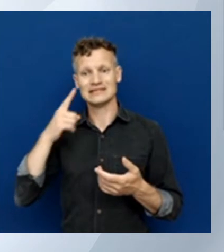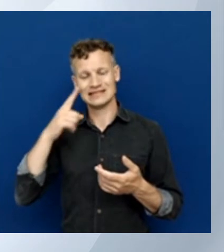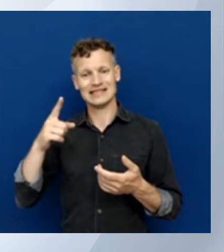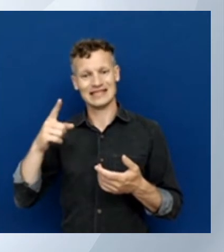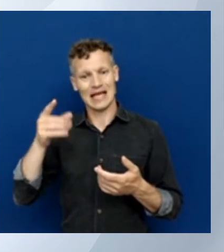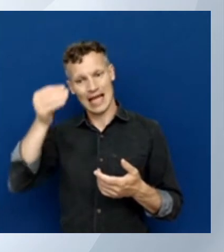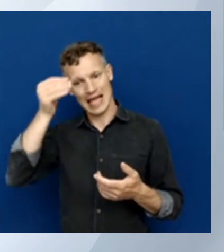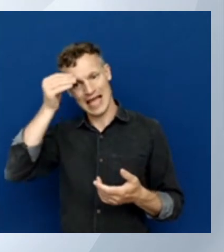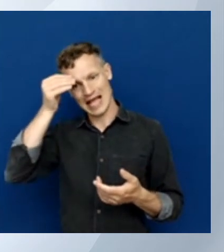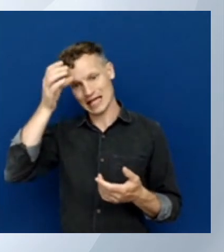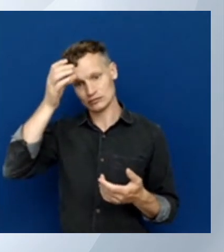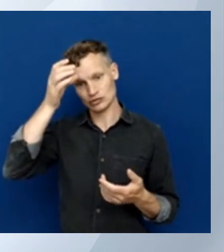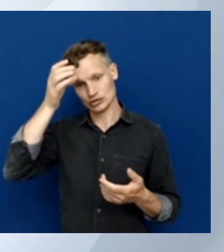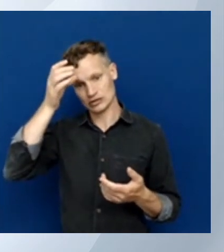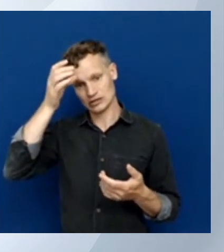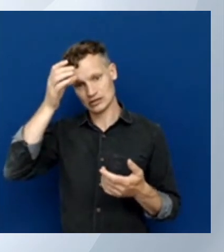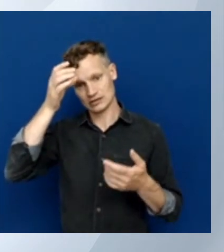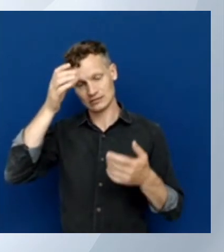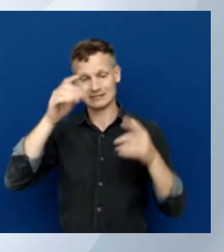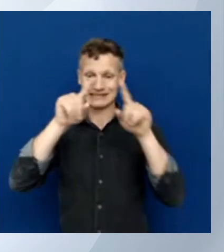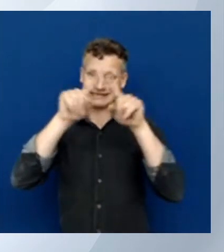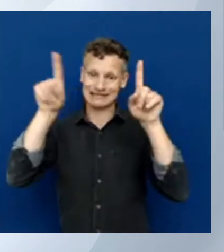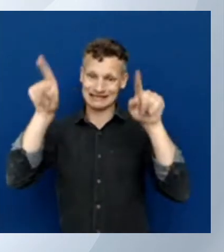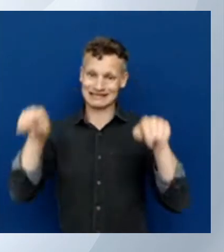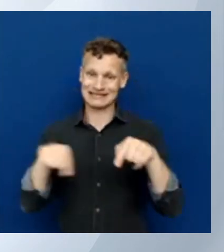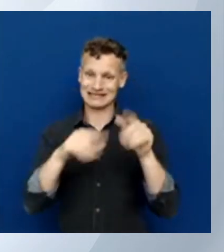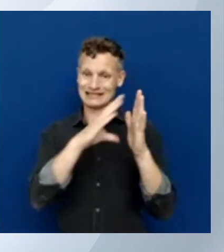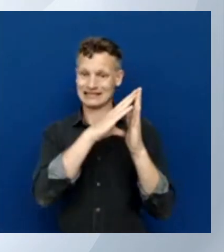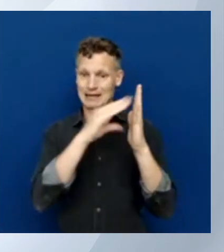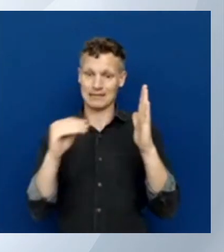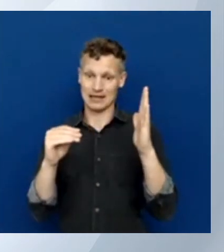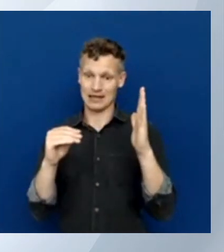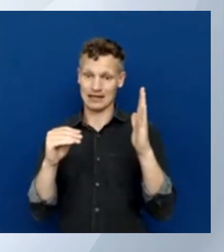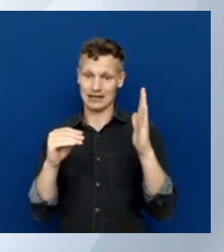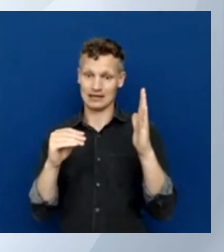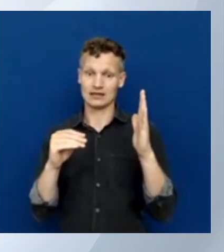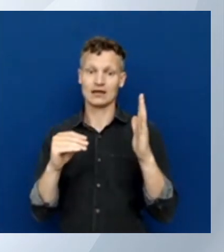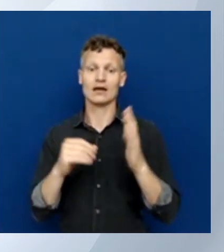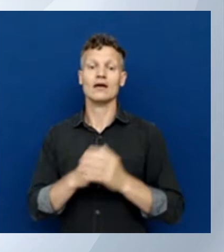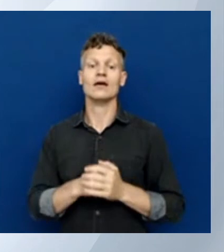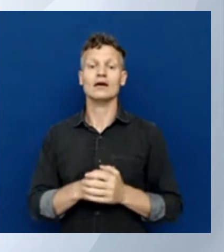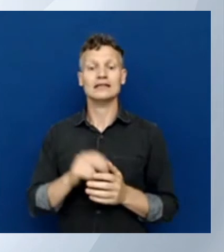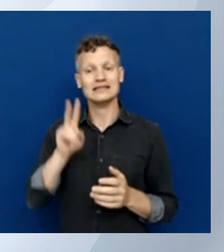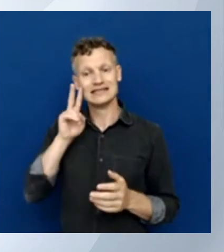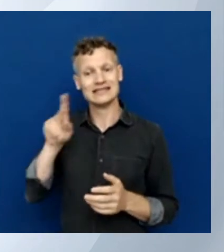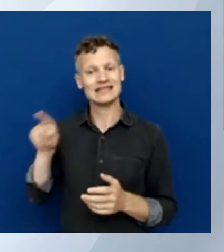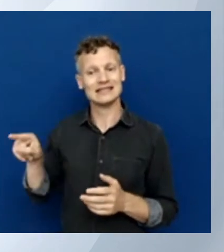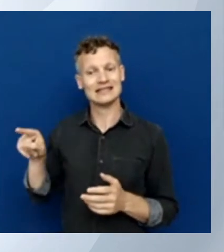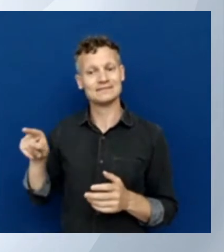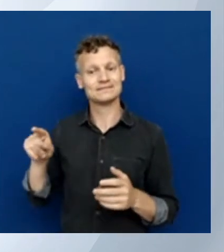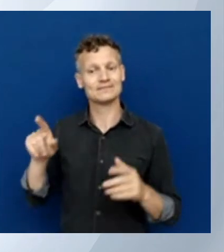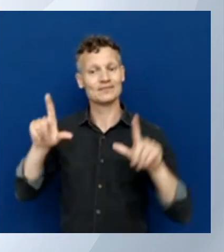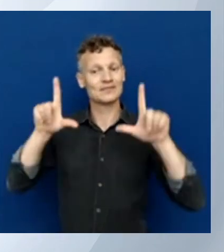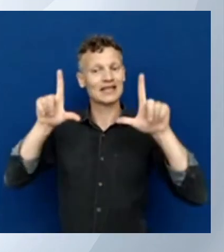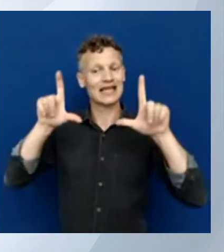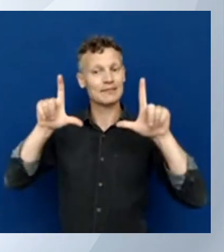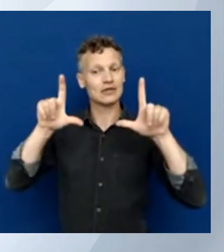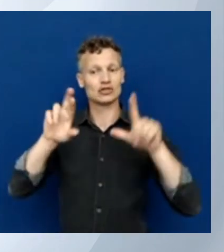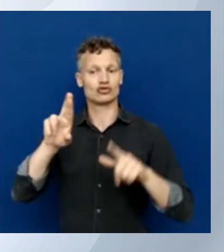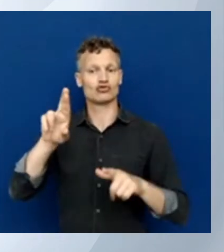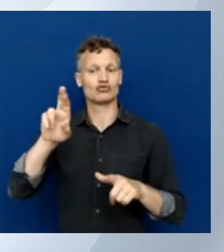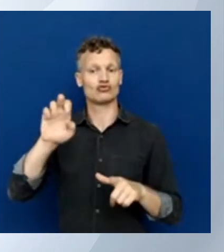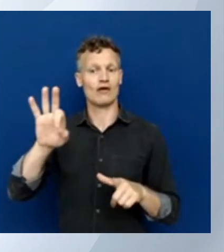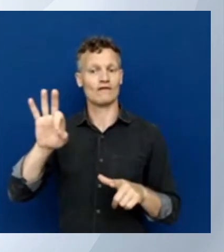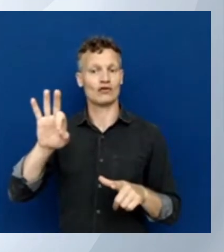go down here, I find the image reference. This thing can be different for every virtual machine with every